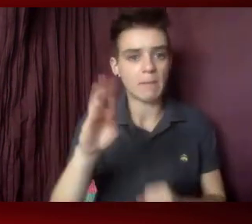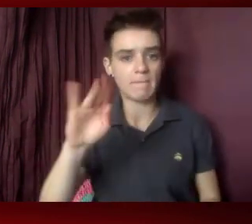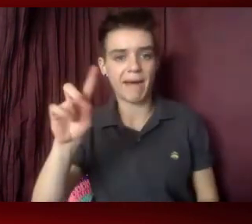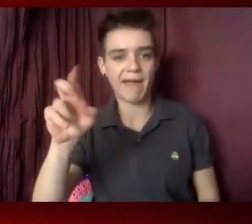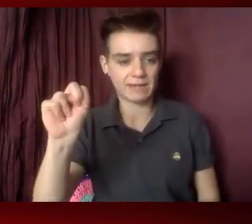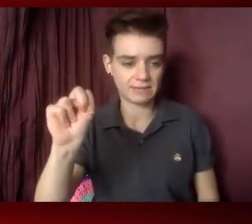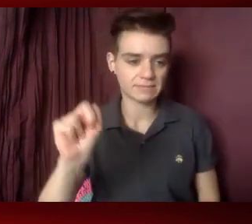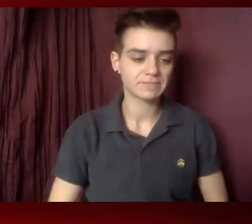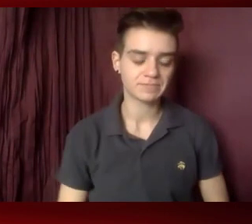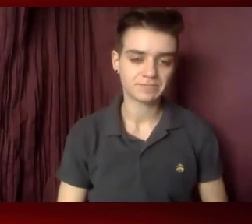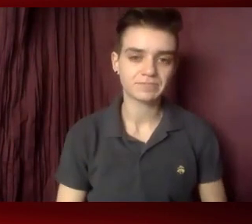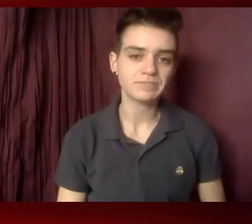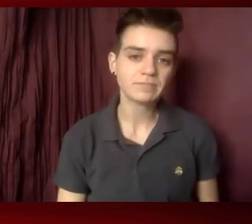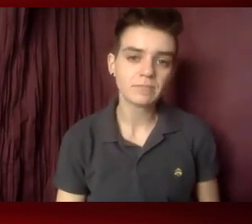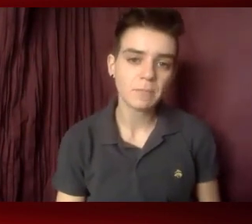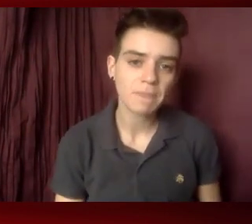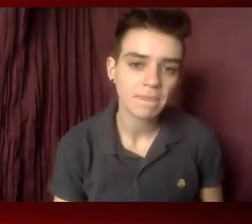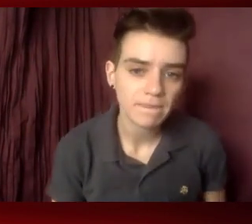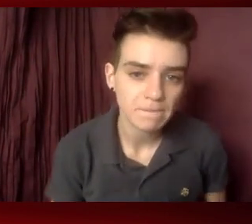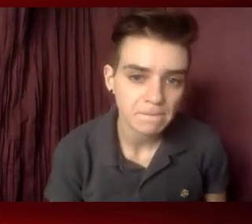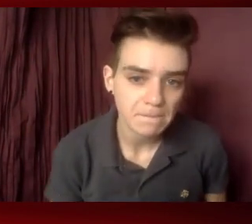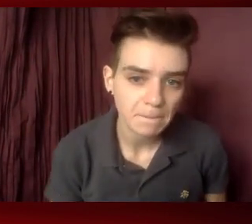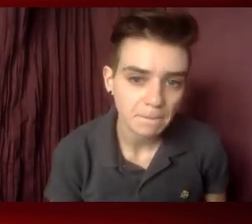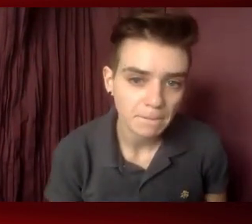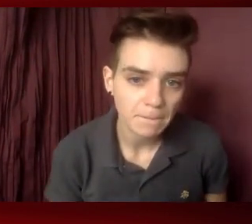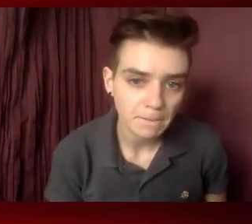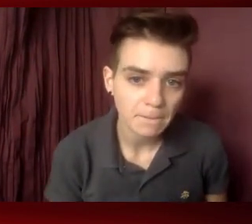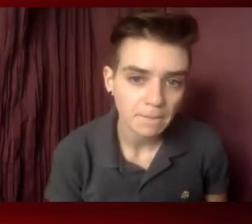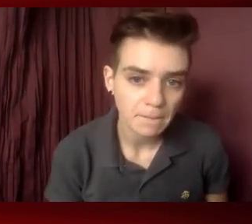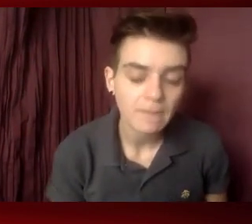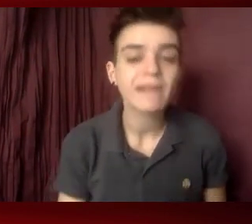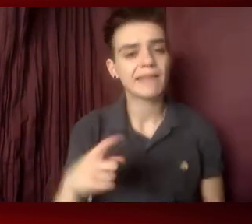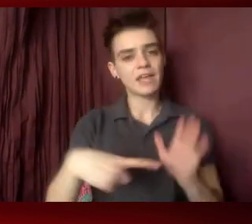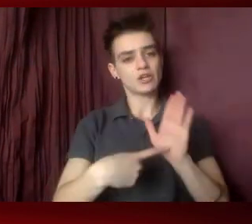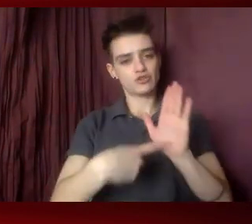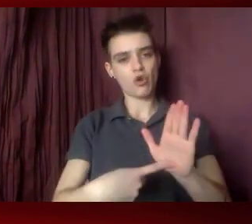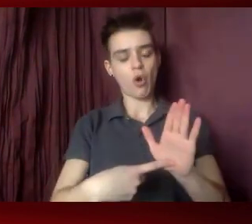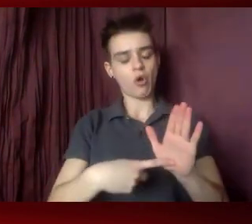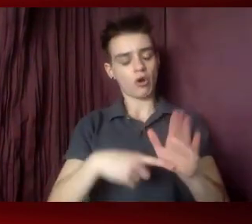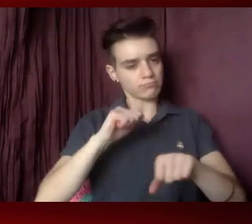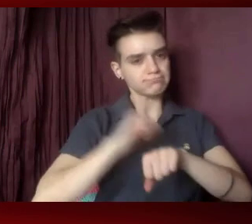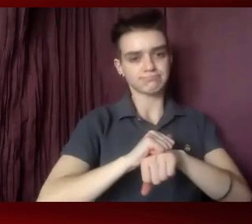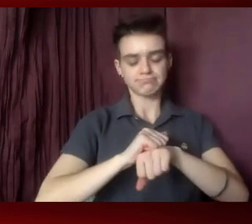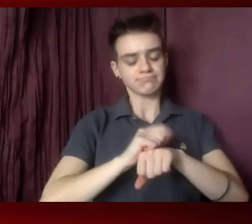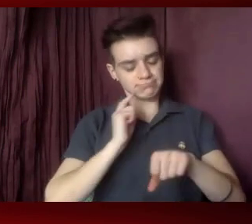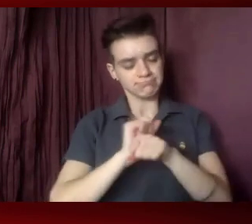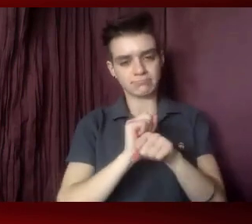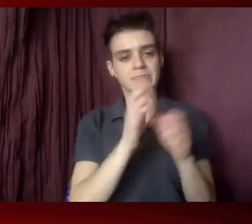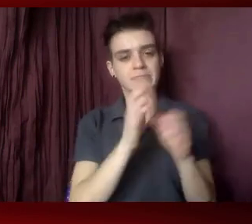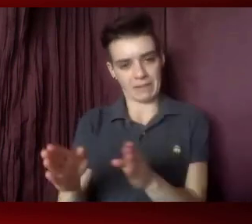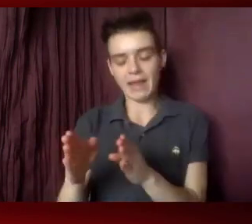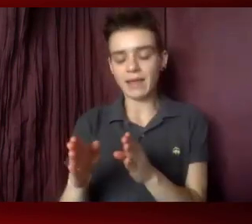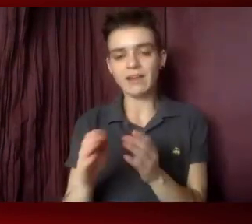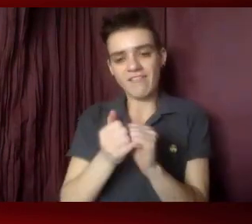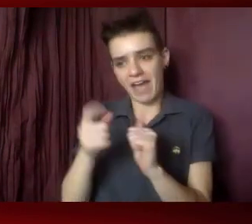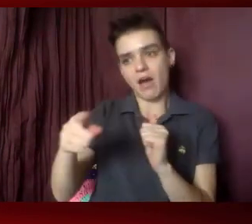also documented the concrete plans for how the Biden administration can start to undo the harm done to our communities by Trump and his people in the